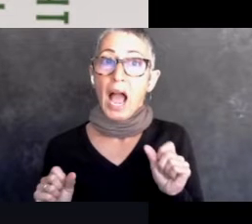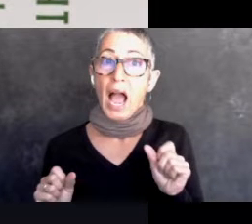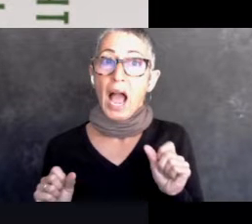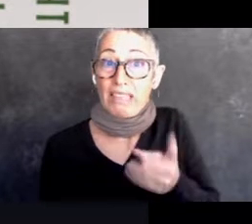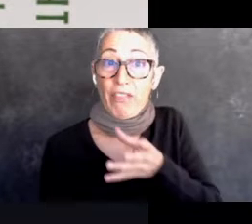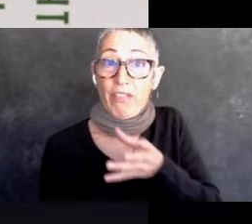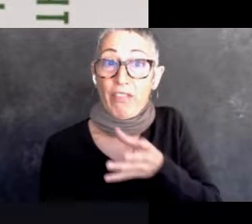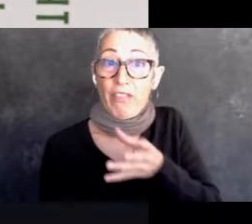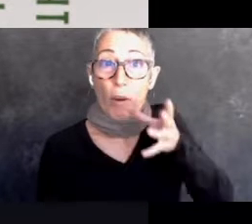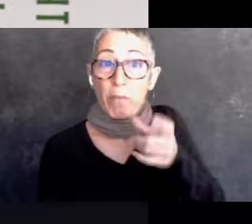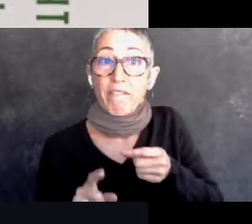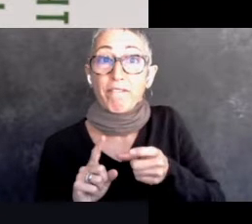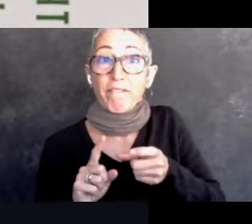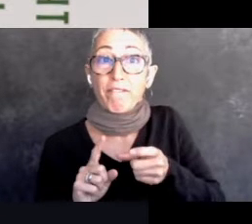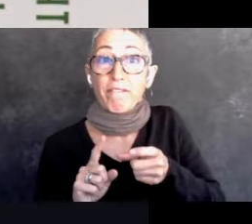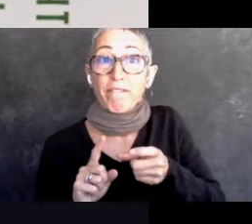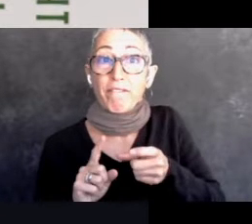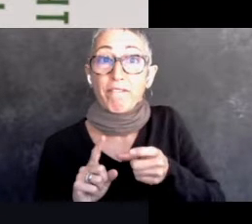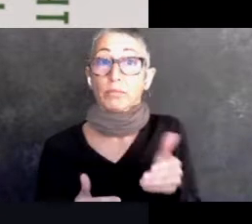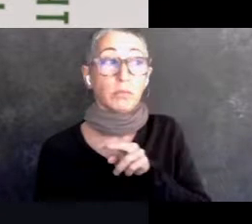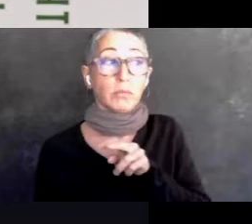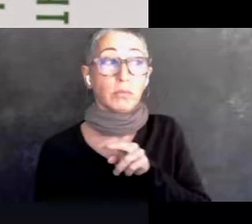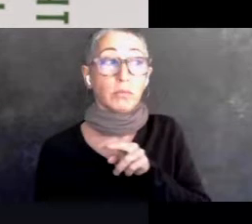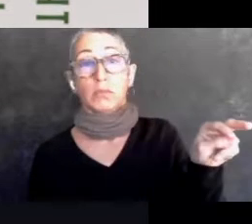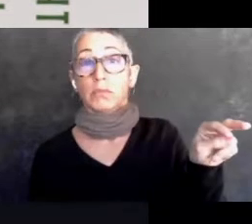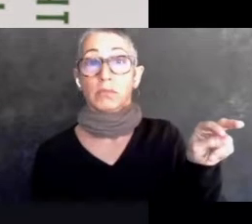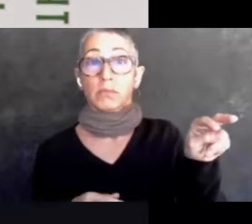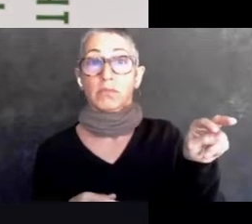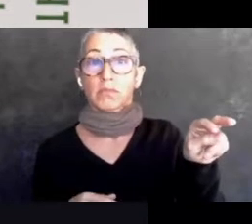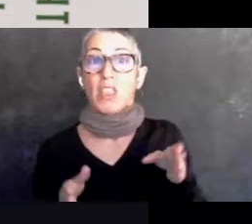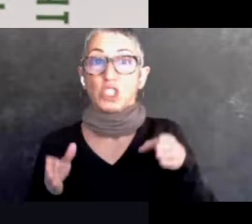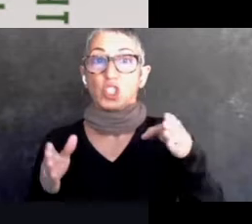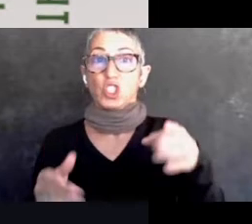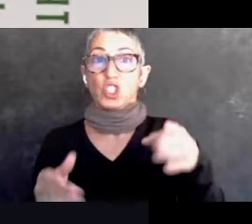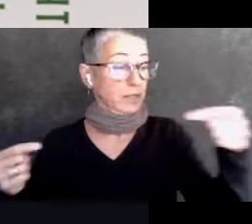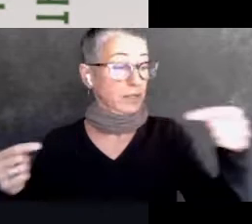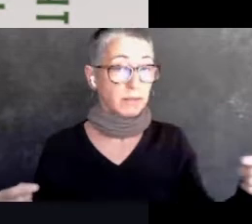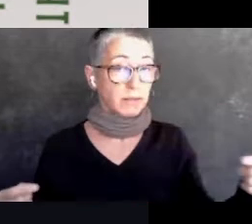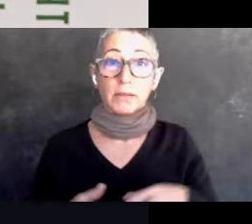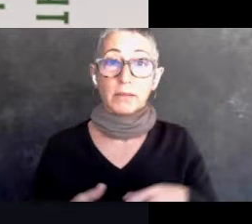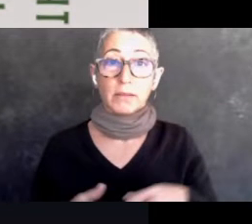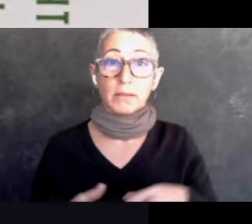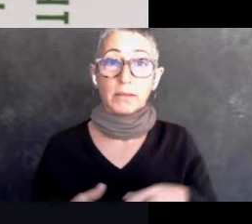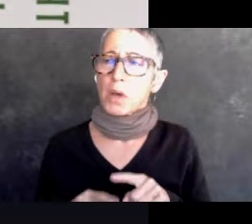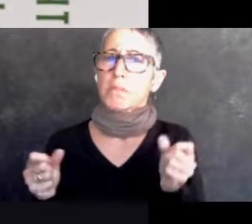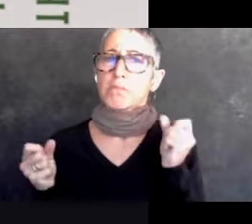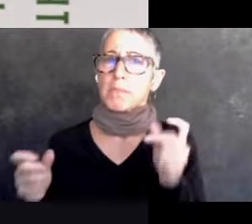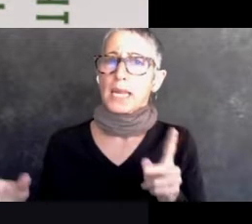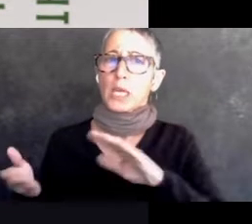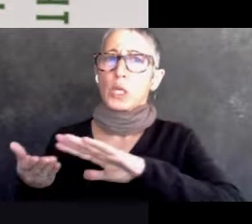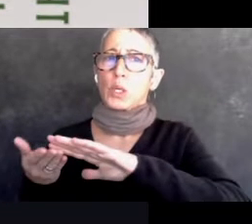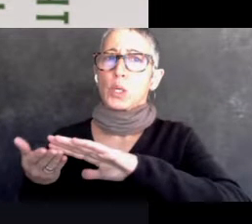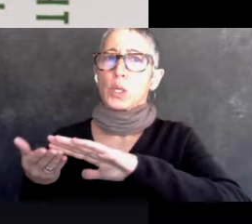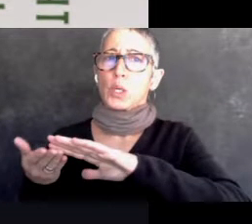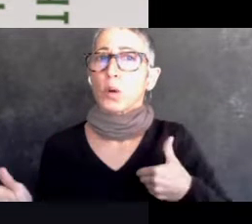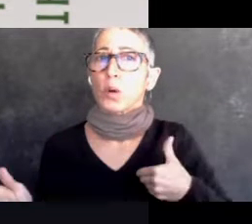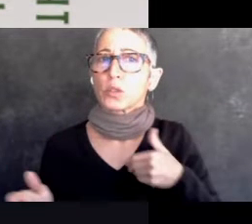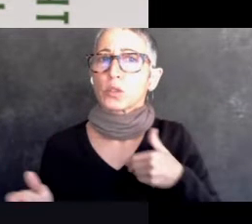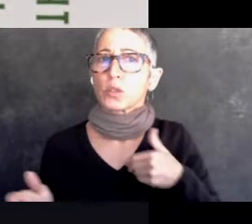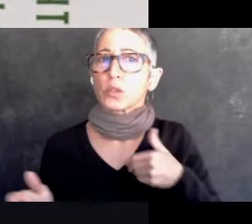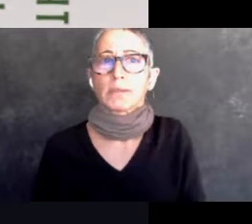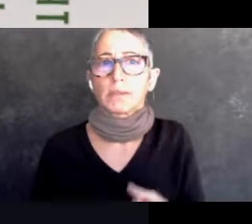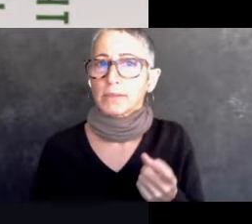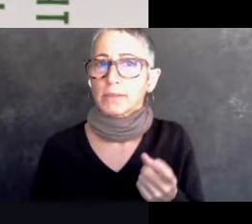it. So there's, uh, a, a state of distrust that, that community members have, especially